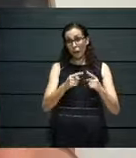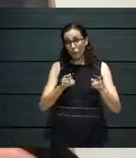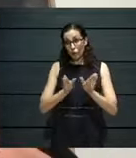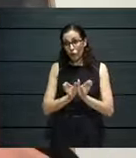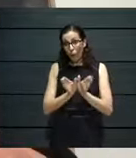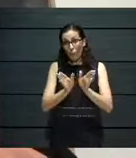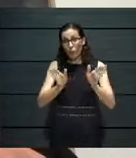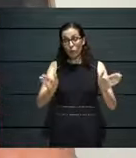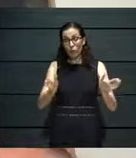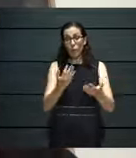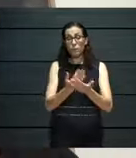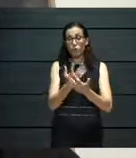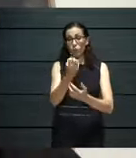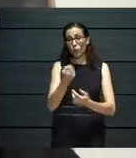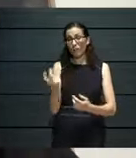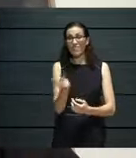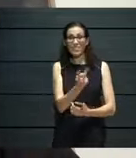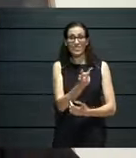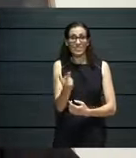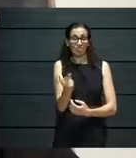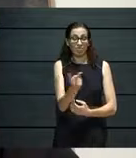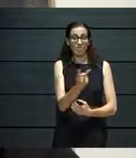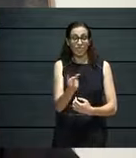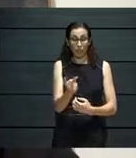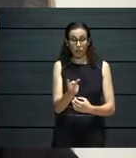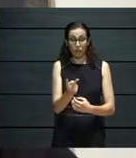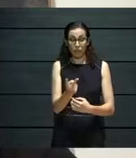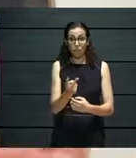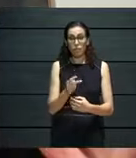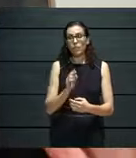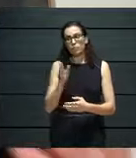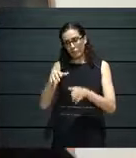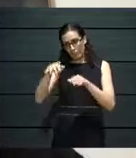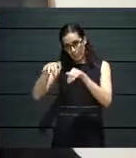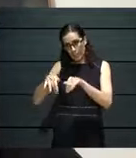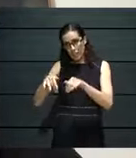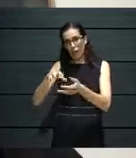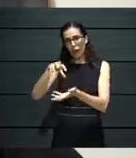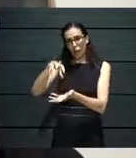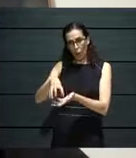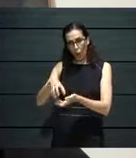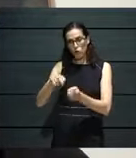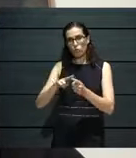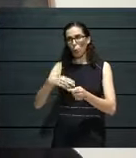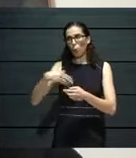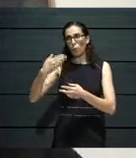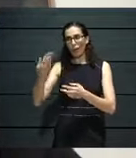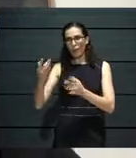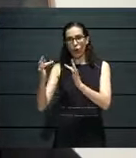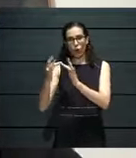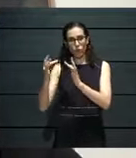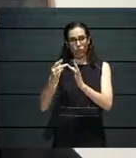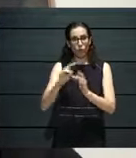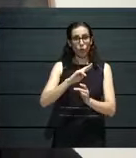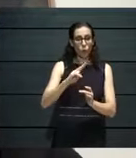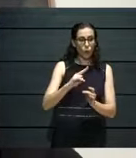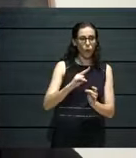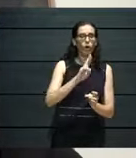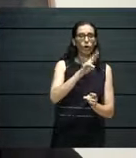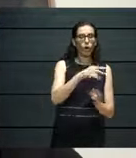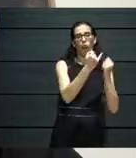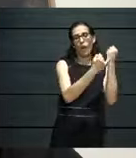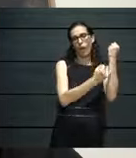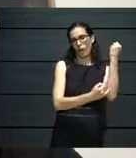build together with what we have spent the past, you know, seven, eight years building